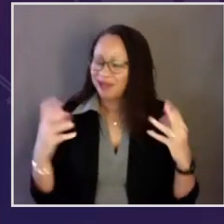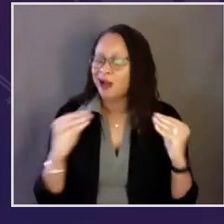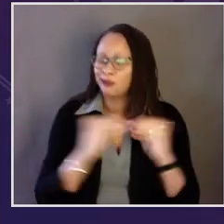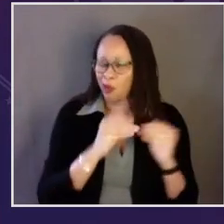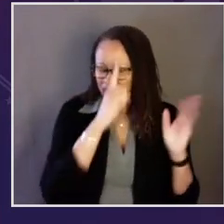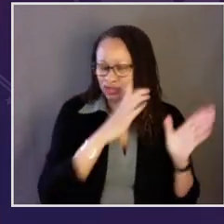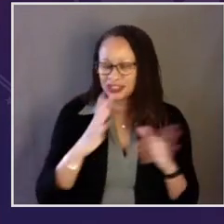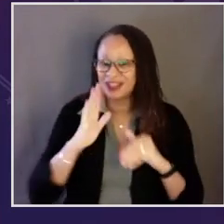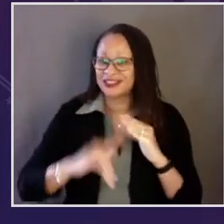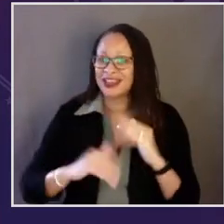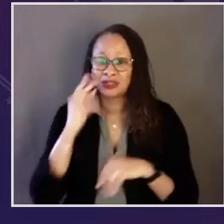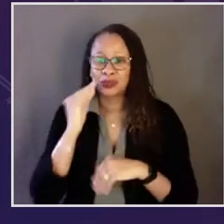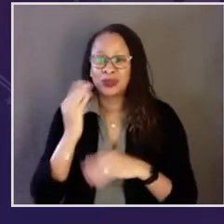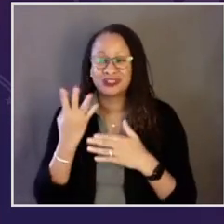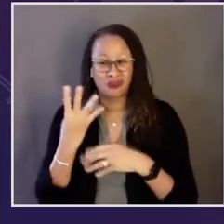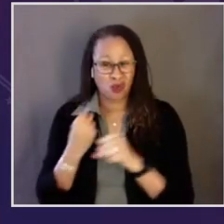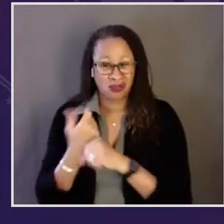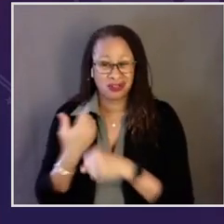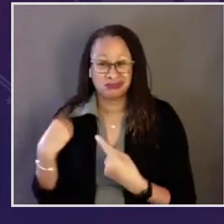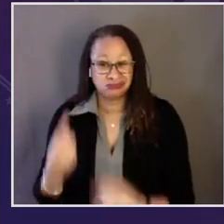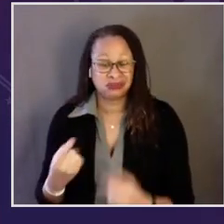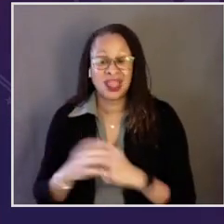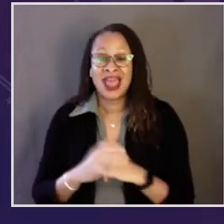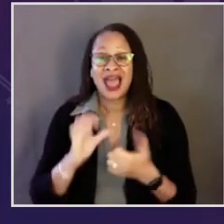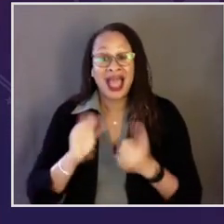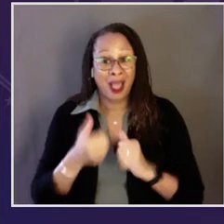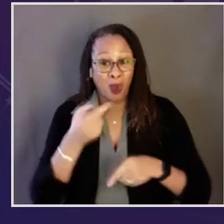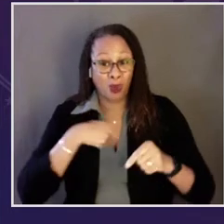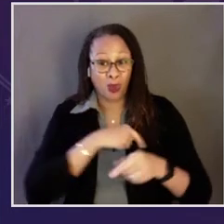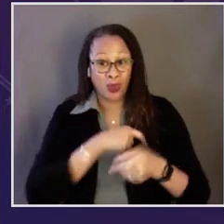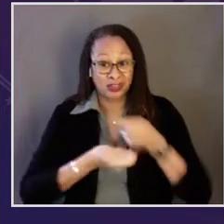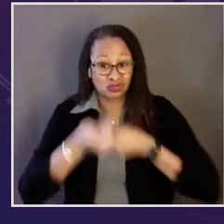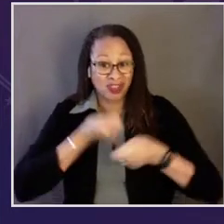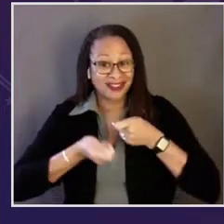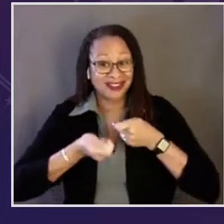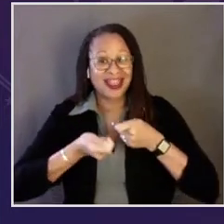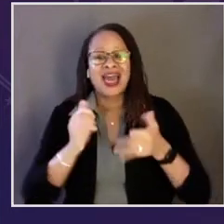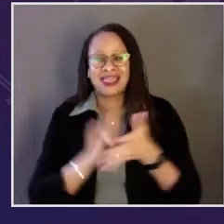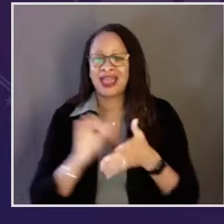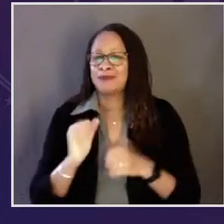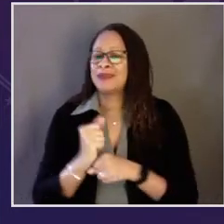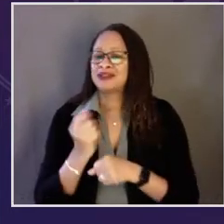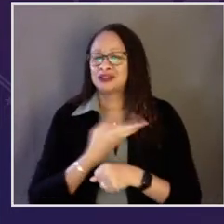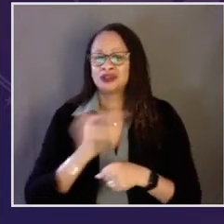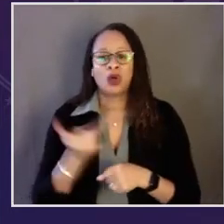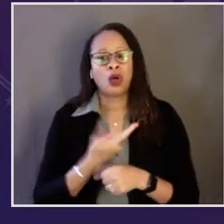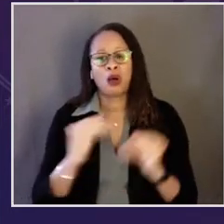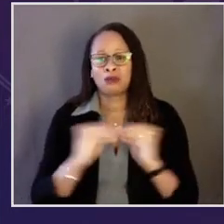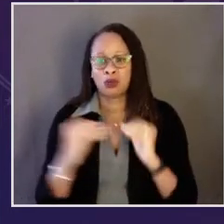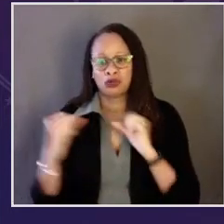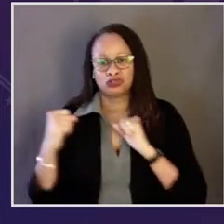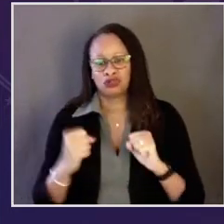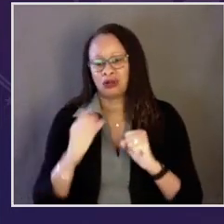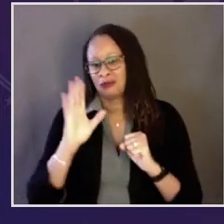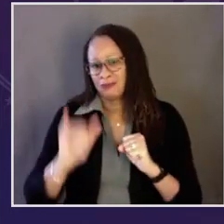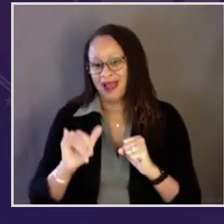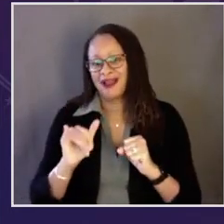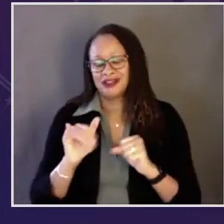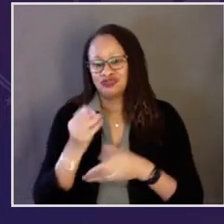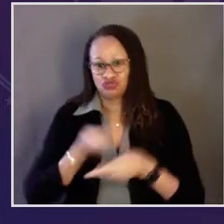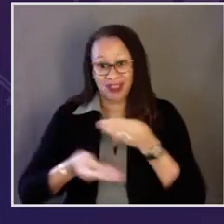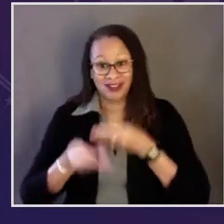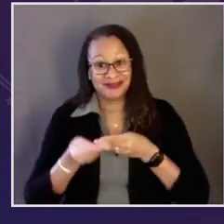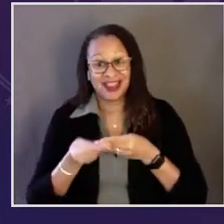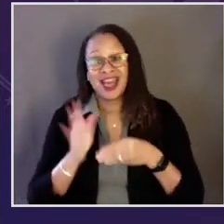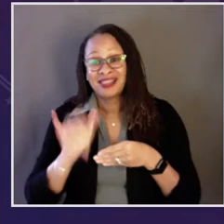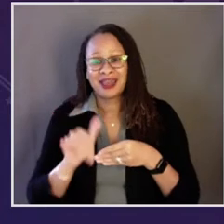strategic, to be considerably more strategic than we've been in how we trade, and that makes